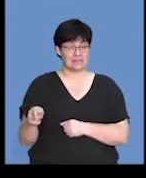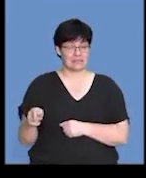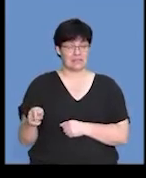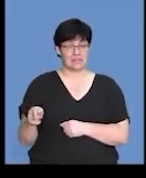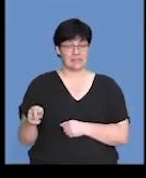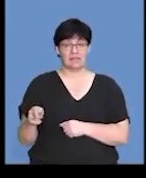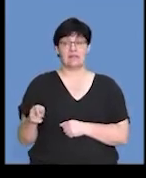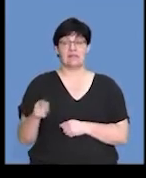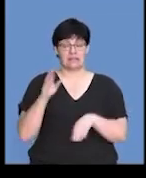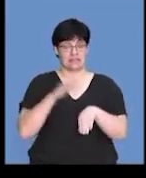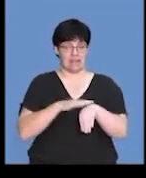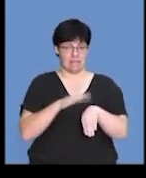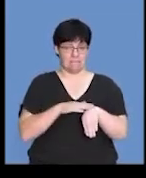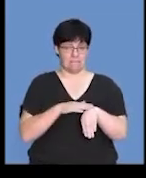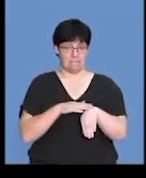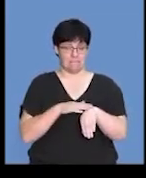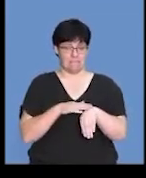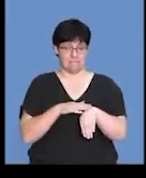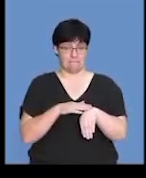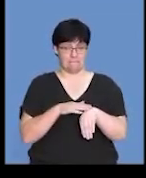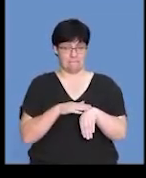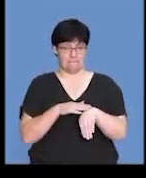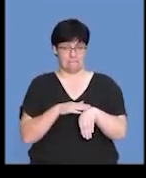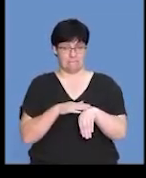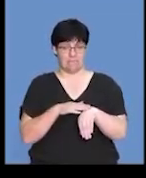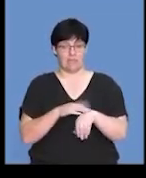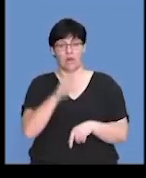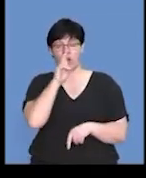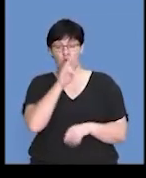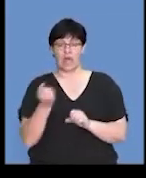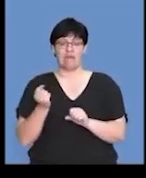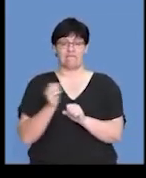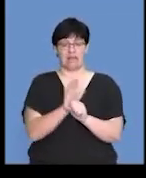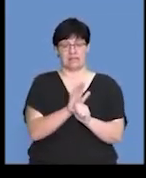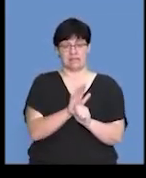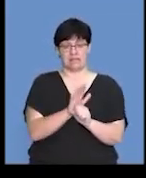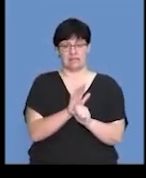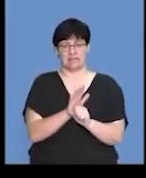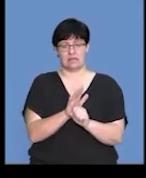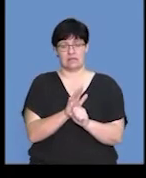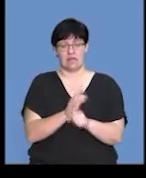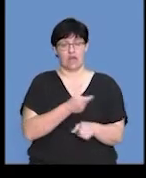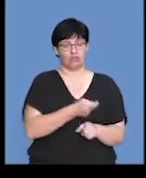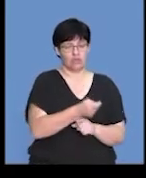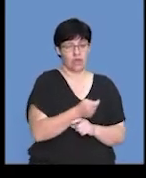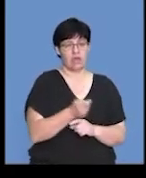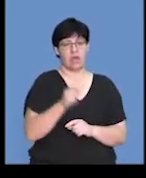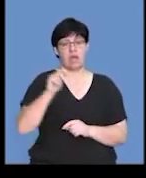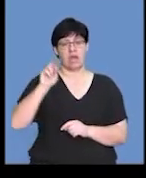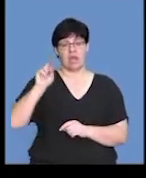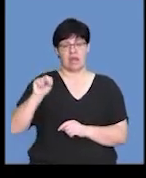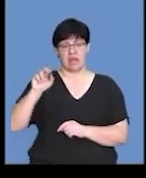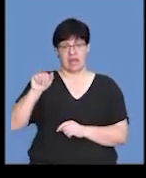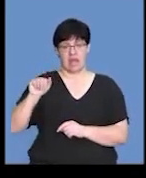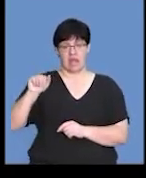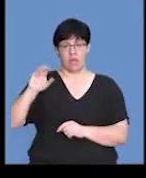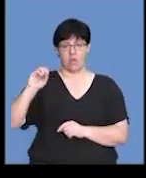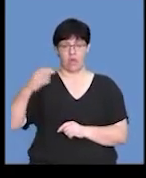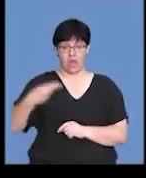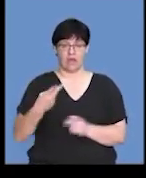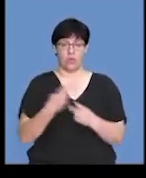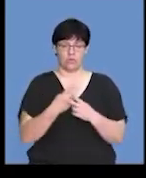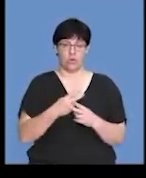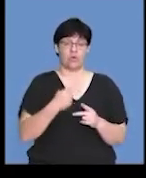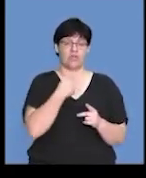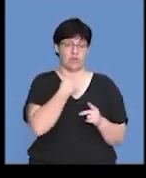is time, and we're looking at the effect of the treatment of sodium, hydroxide, and